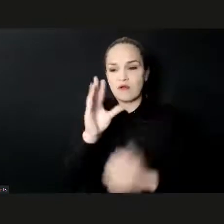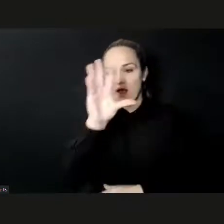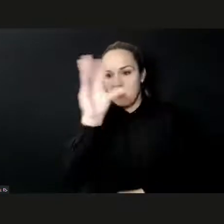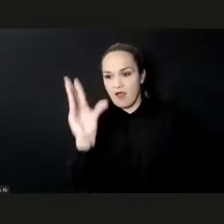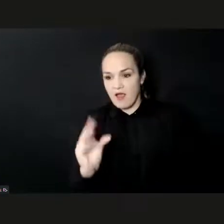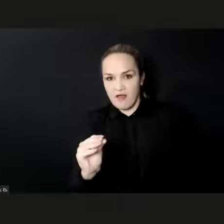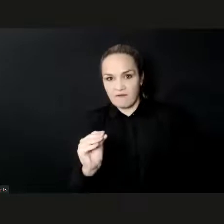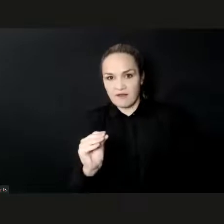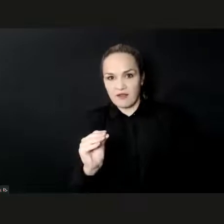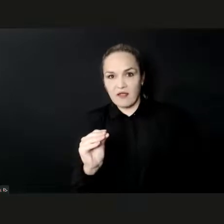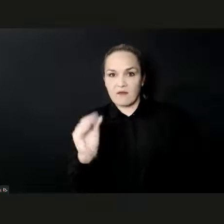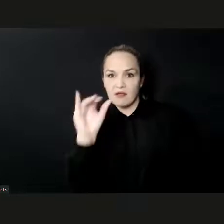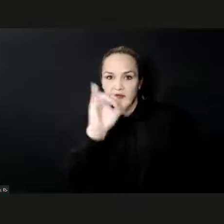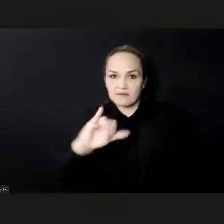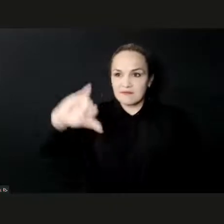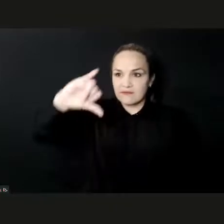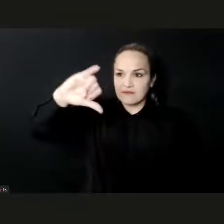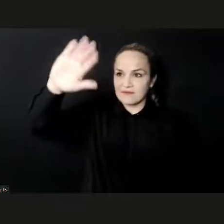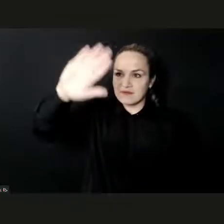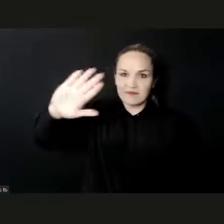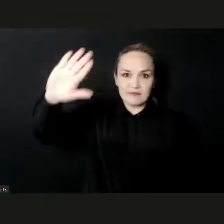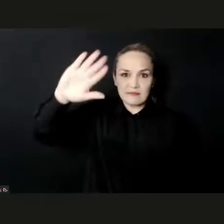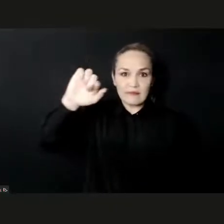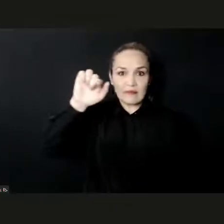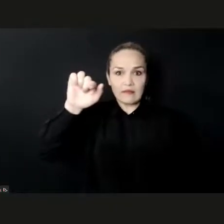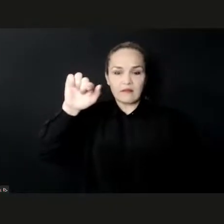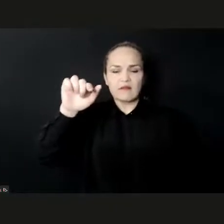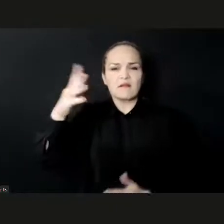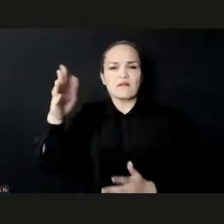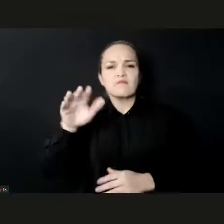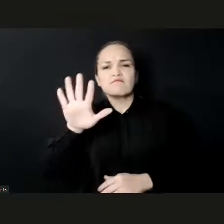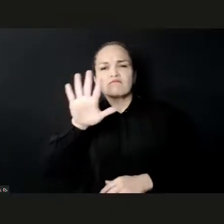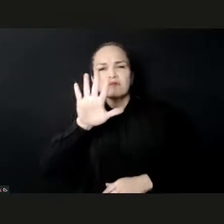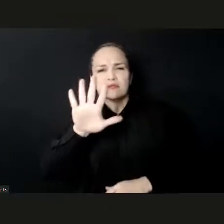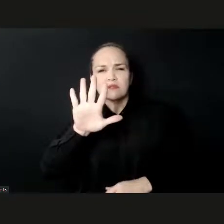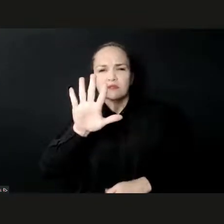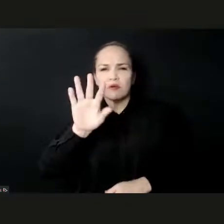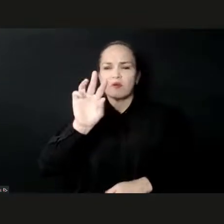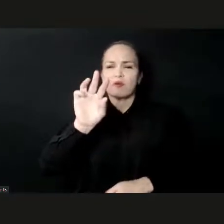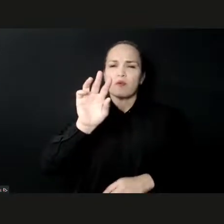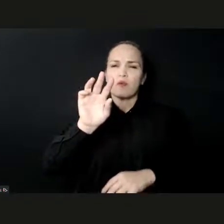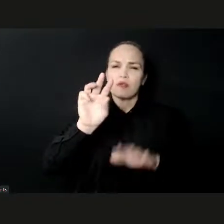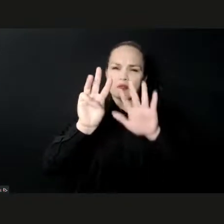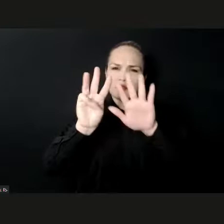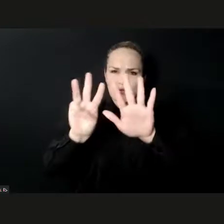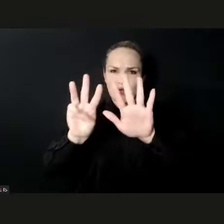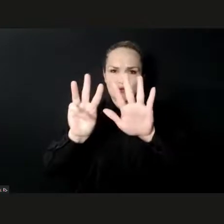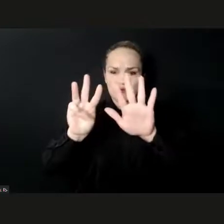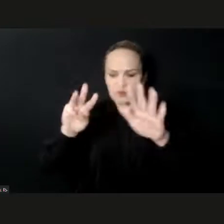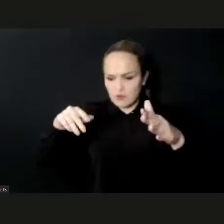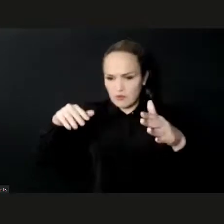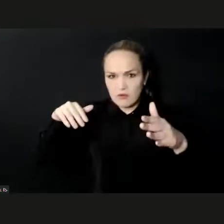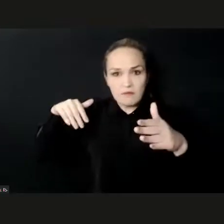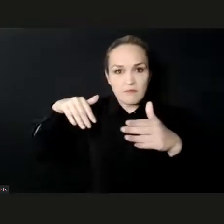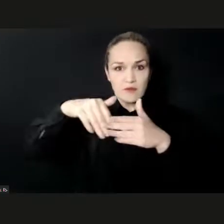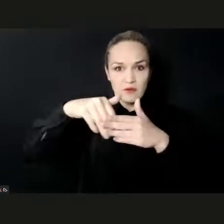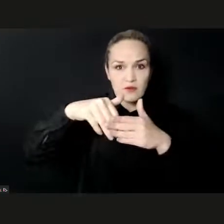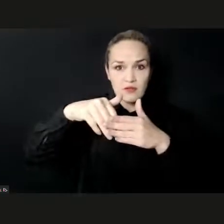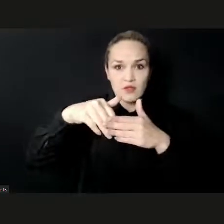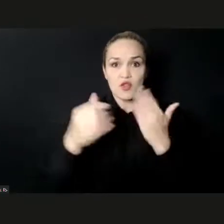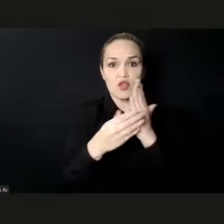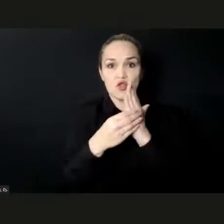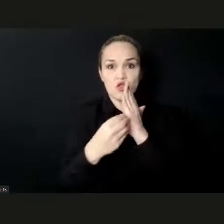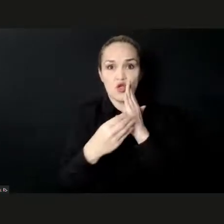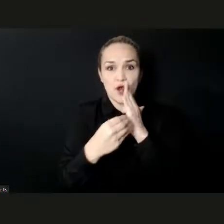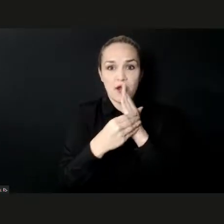58 billion dollars and it provides 2.4 million jobs. So we can see the importance of the creative